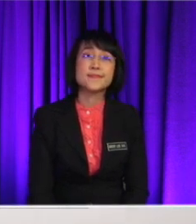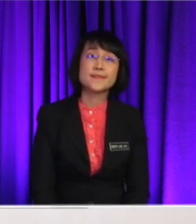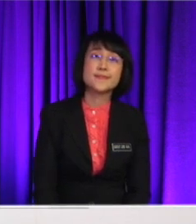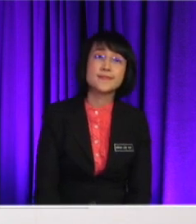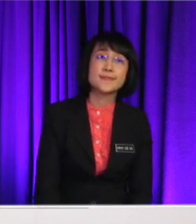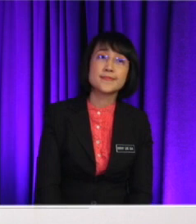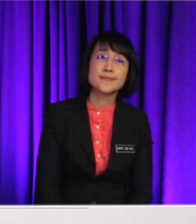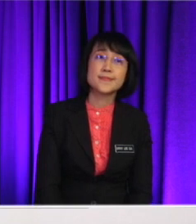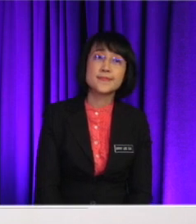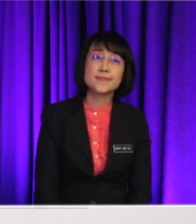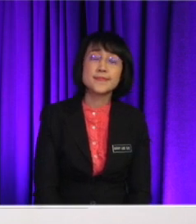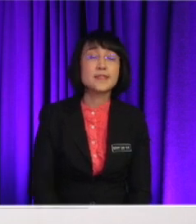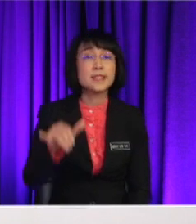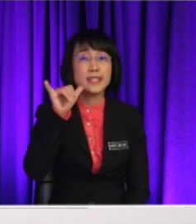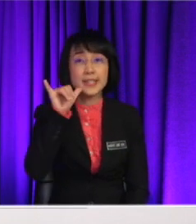what Yilin would like to say